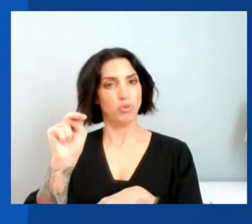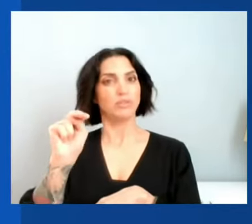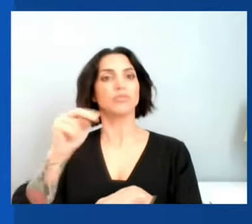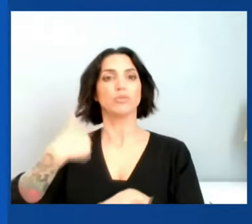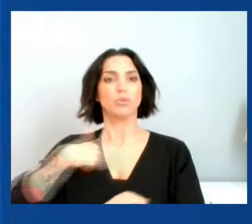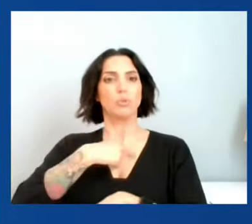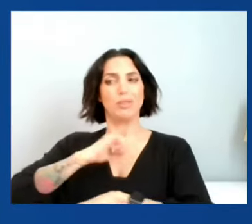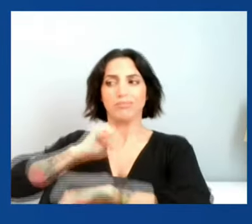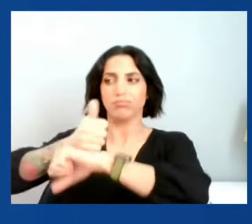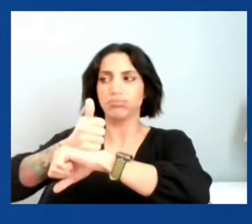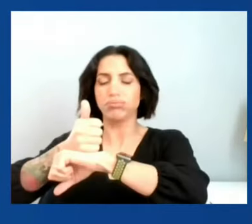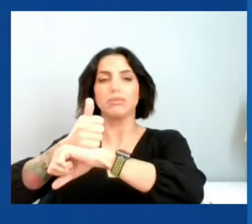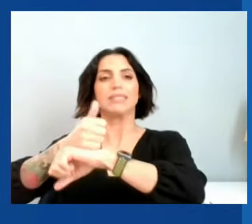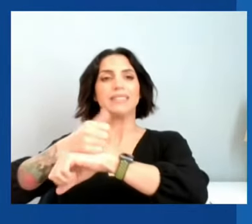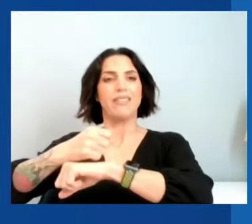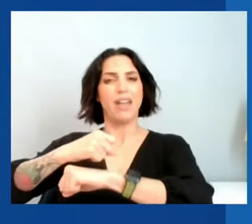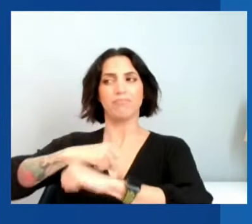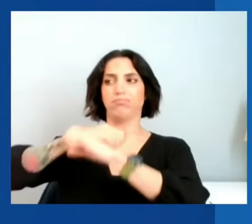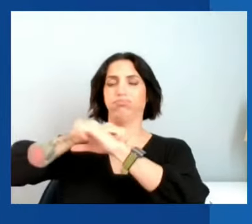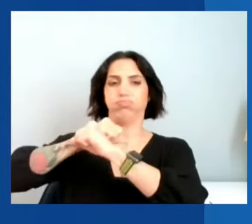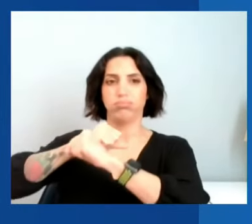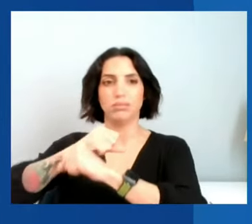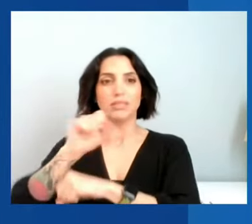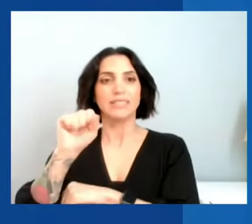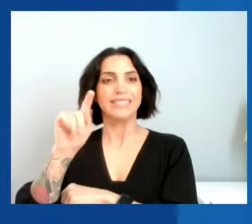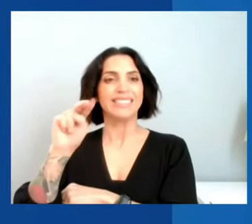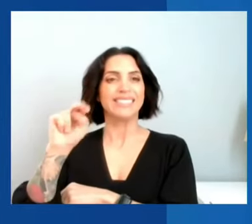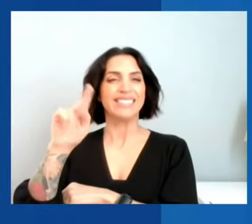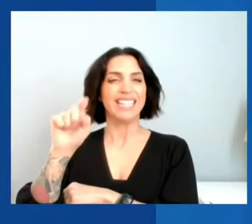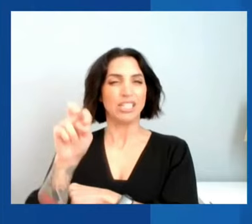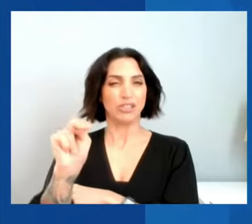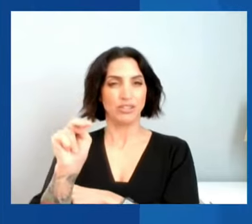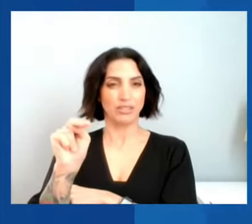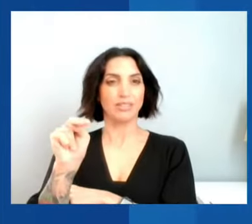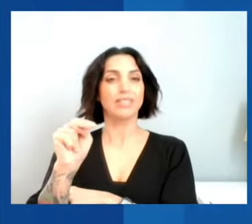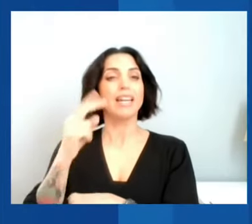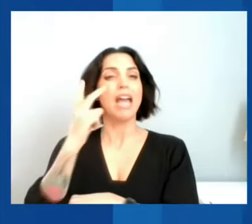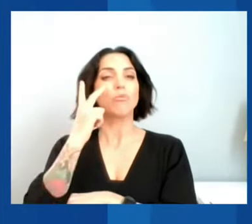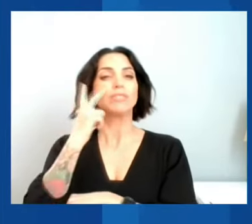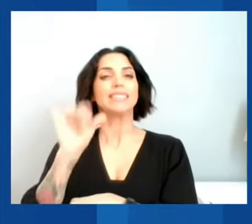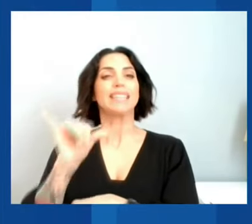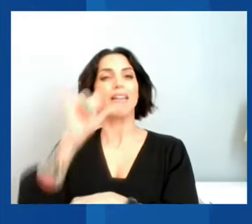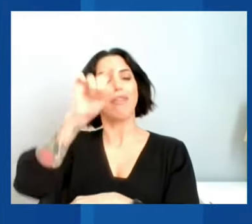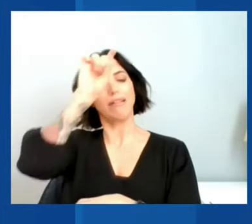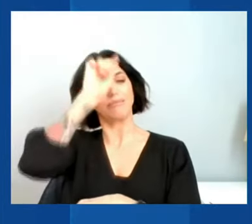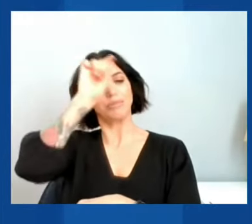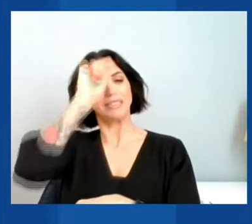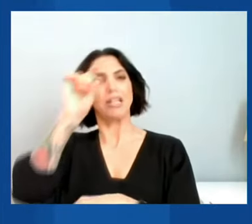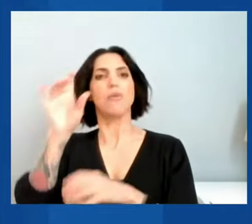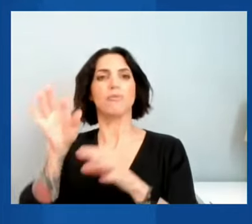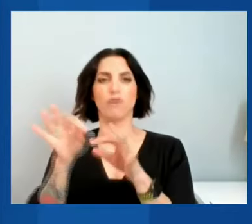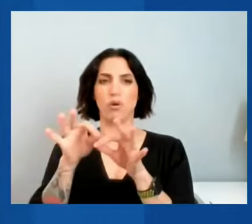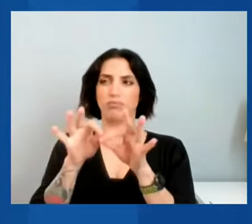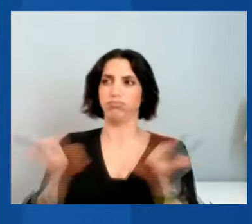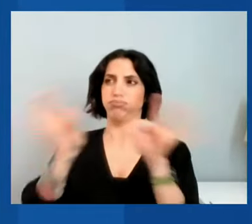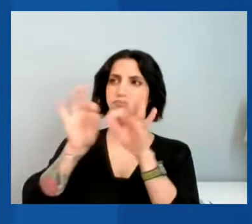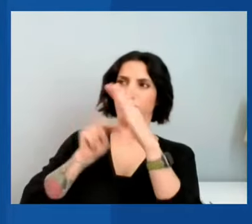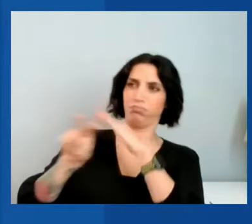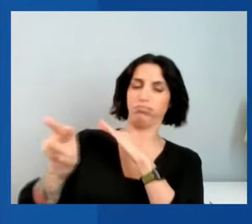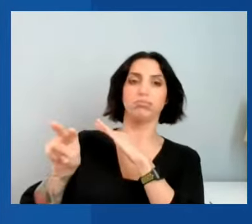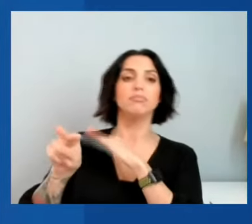see the wisdom in that foresight. And while the global economy is very different today than it was in the